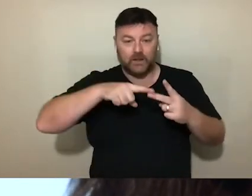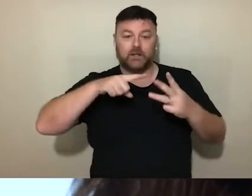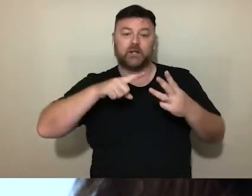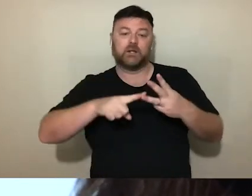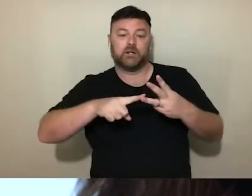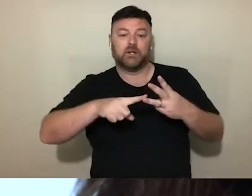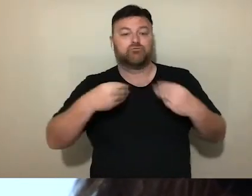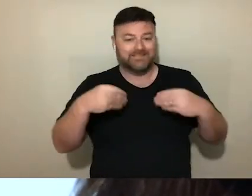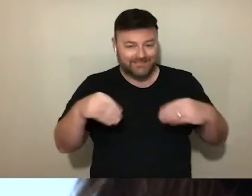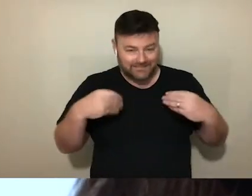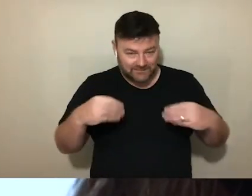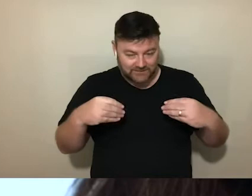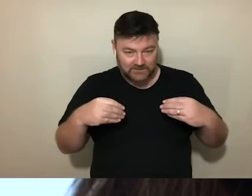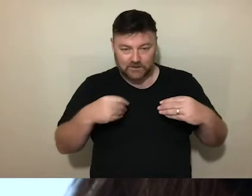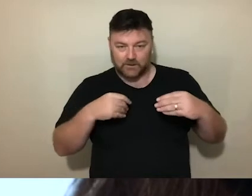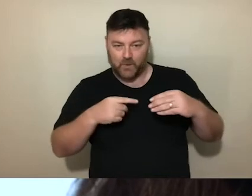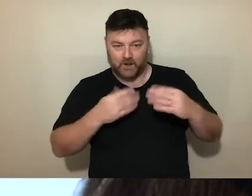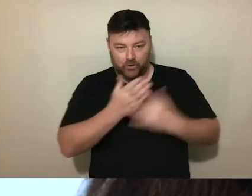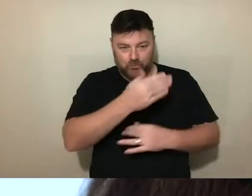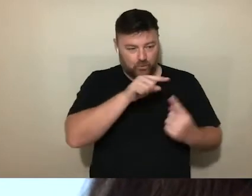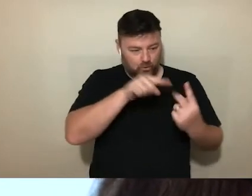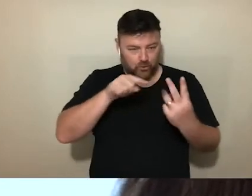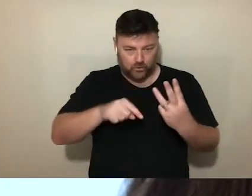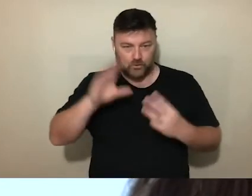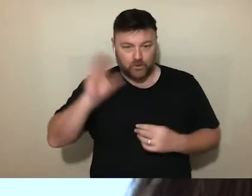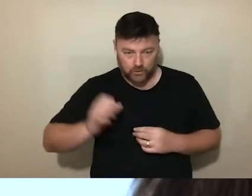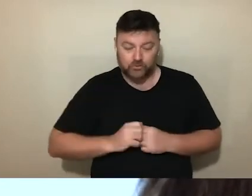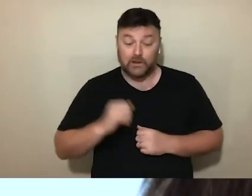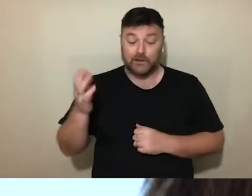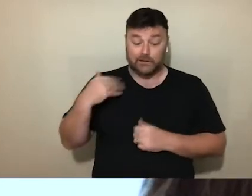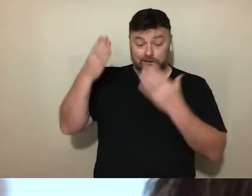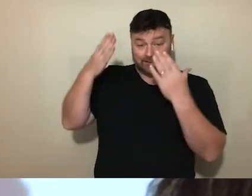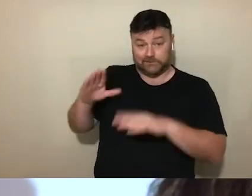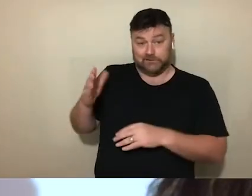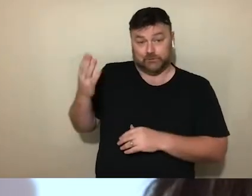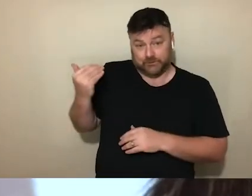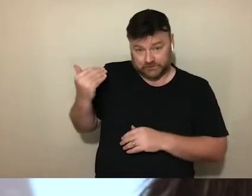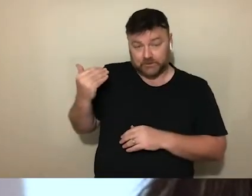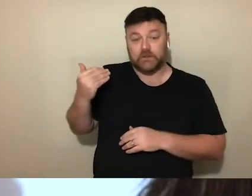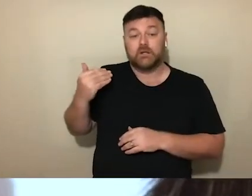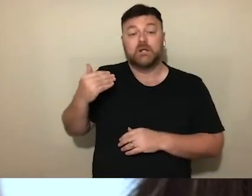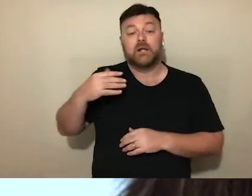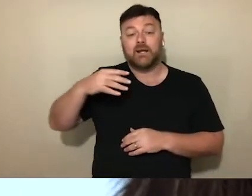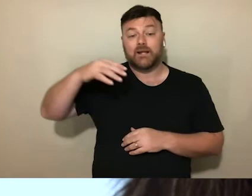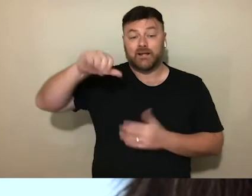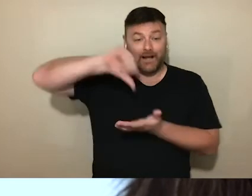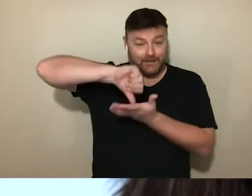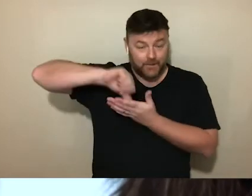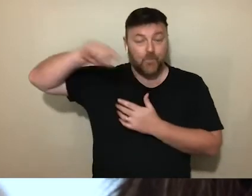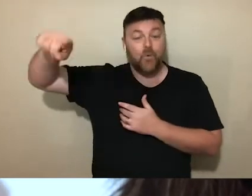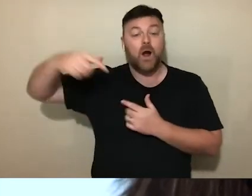recently conducted a research stay at Oysegun University in Istanbul, Turkey, while currently appointed as Honorary